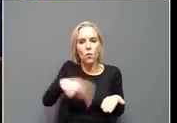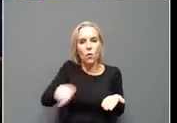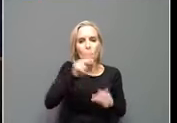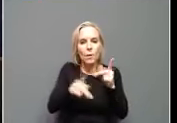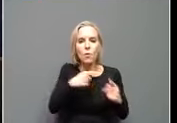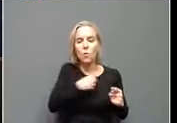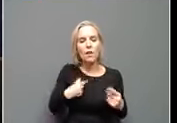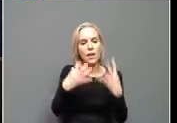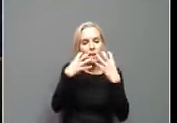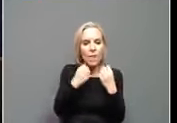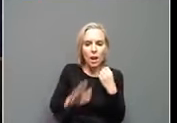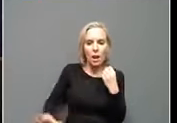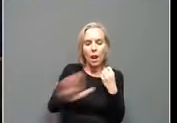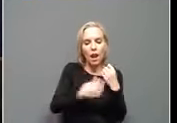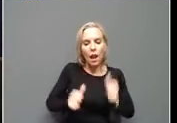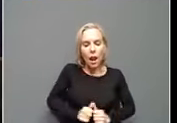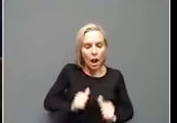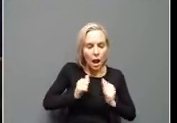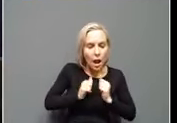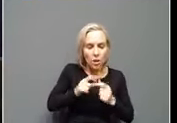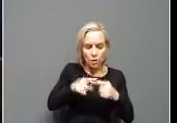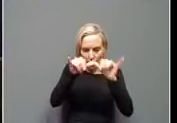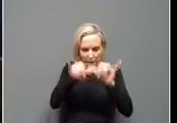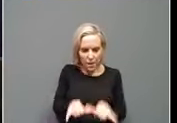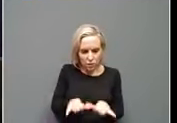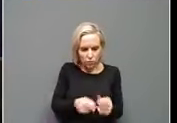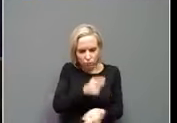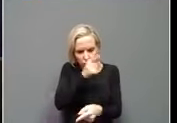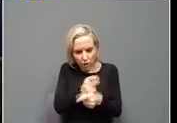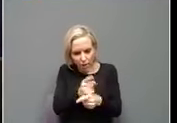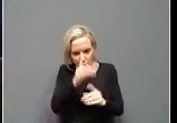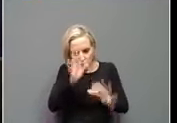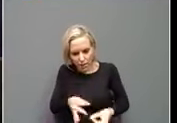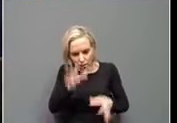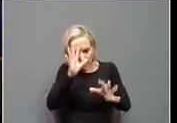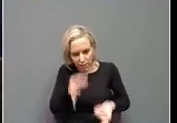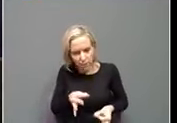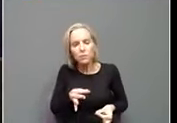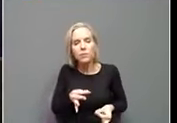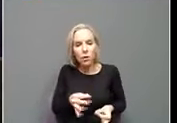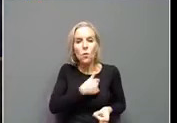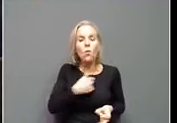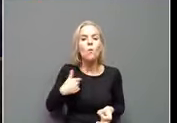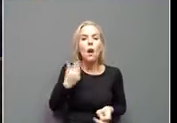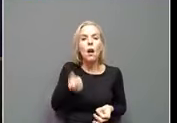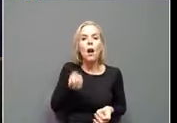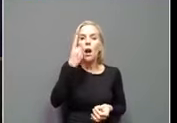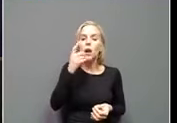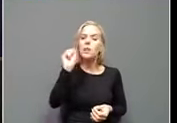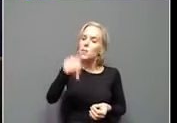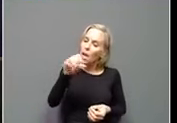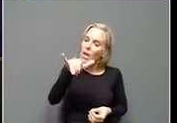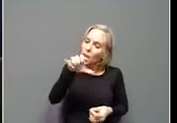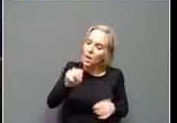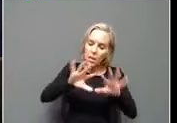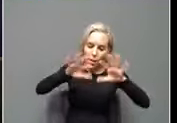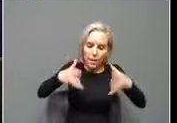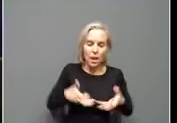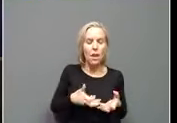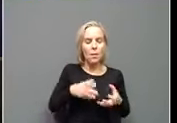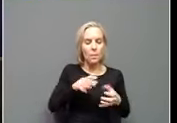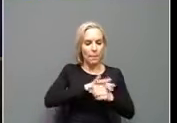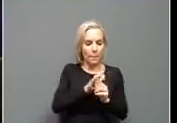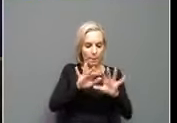when we try to make measured decisions, and when we understand that a pandemic is no